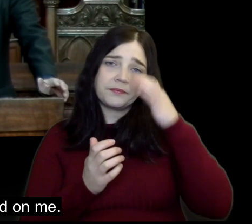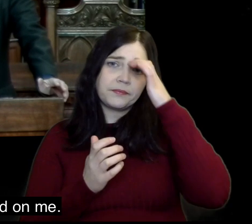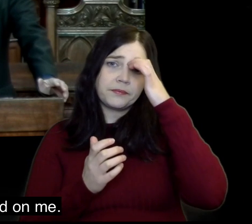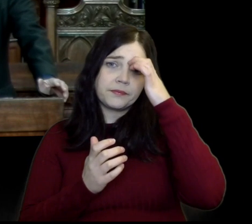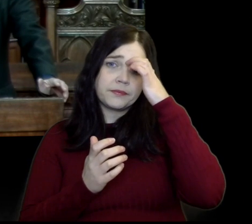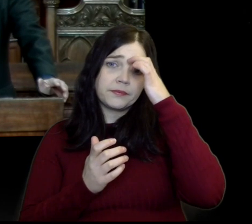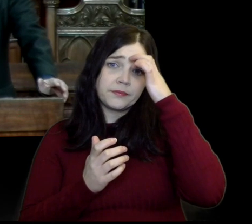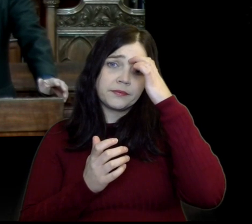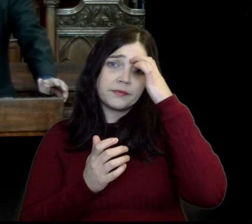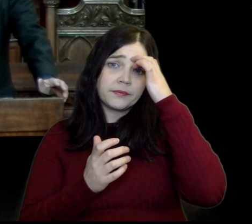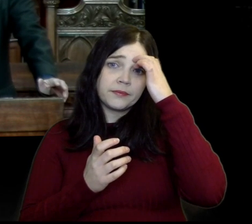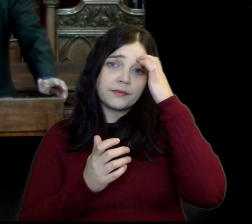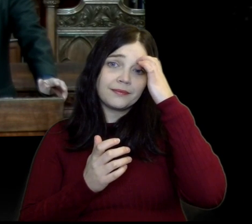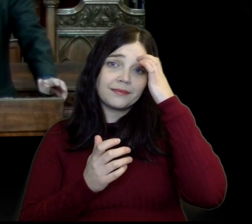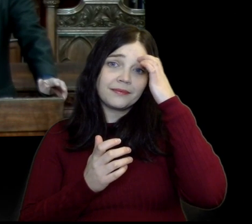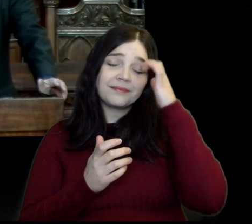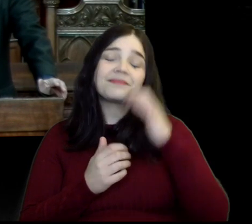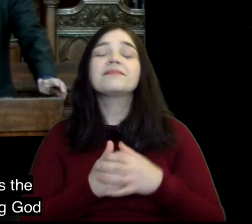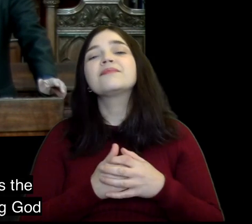you need to depend on me